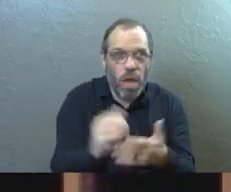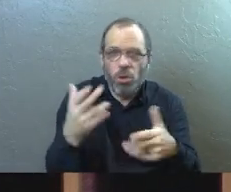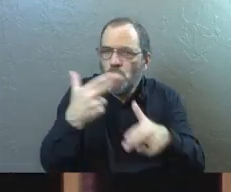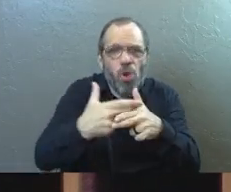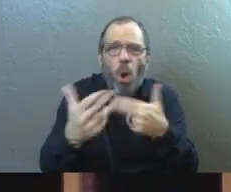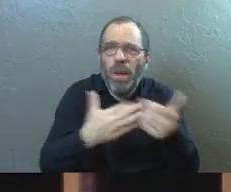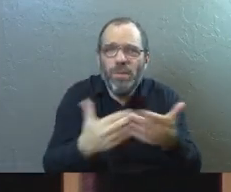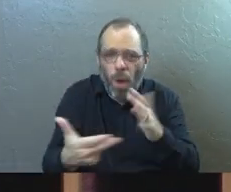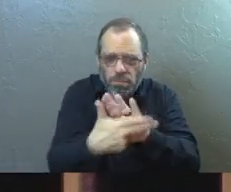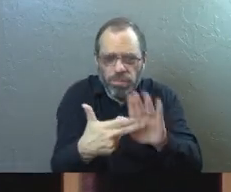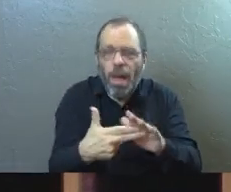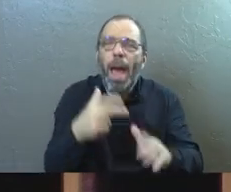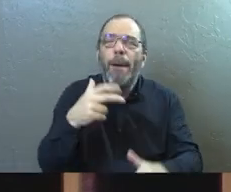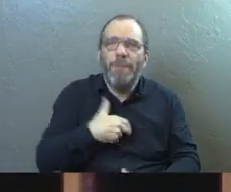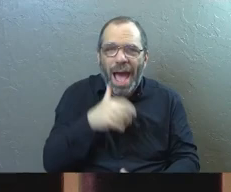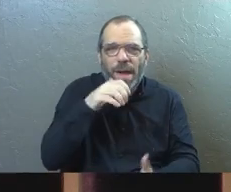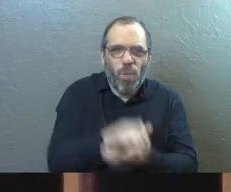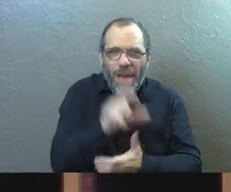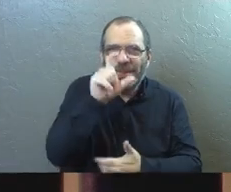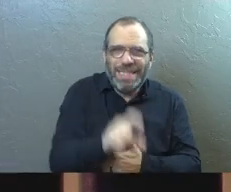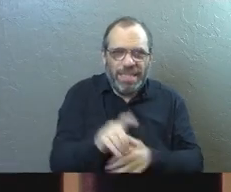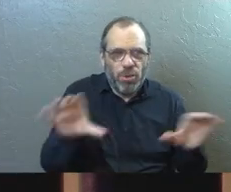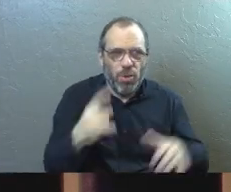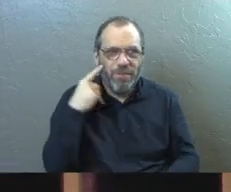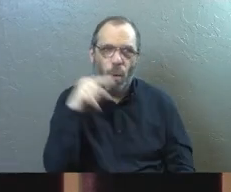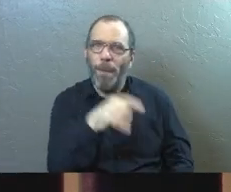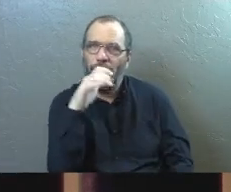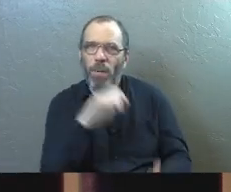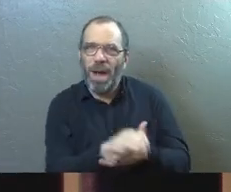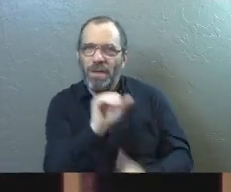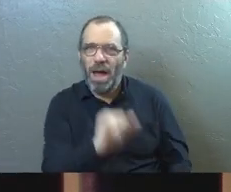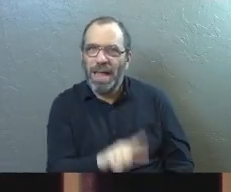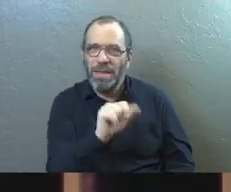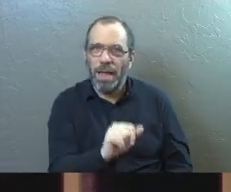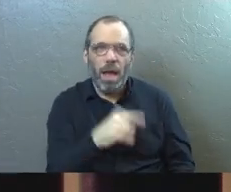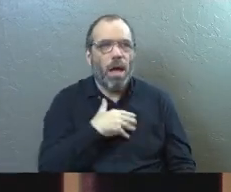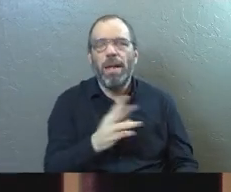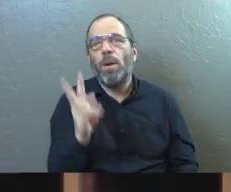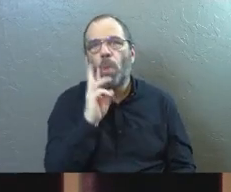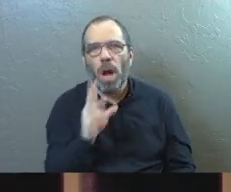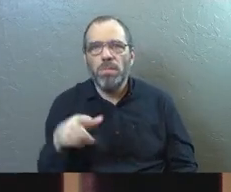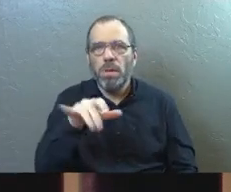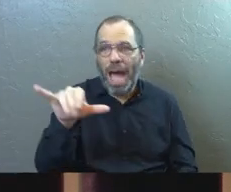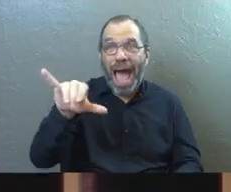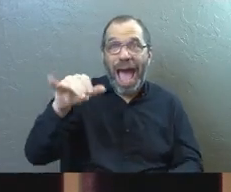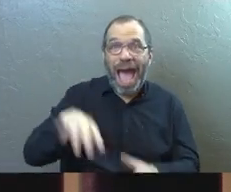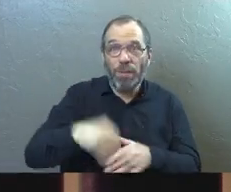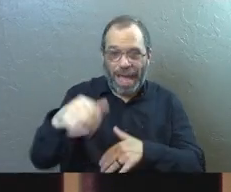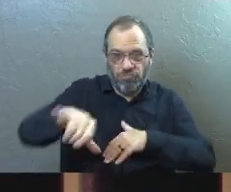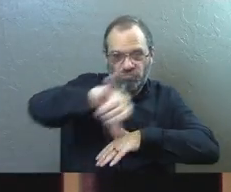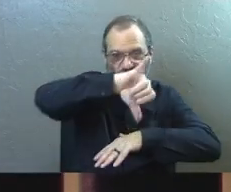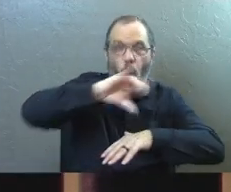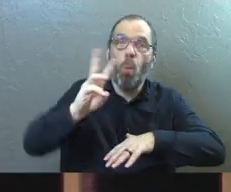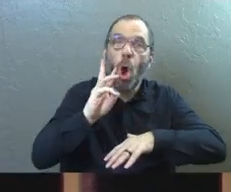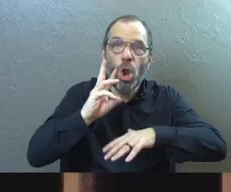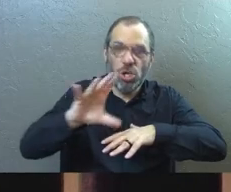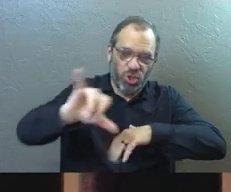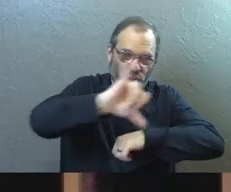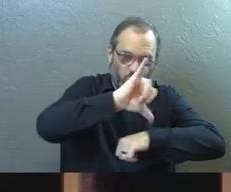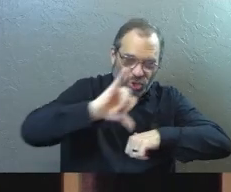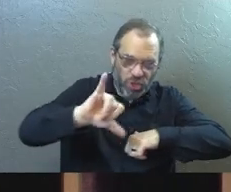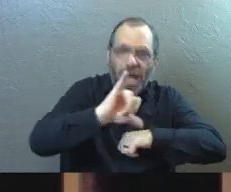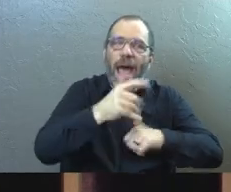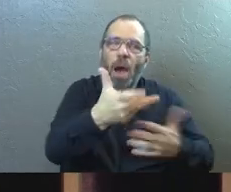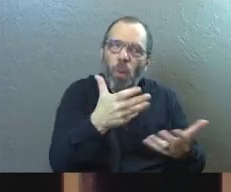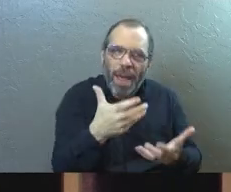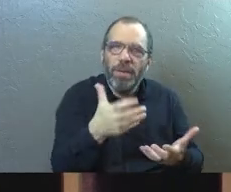but that's what it is. She needs me to do the things for her. She wants me to water the plants on the outside porch. There's a